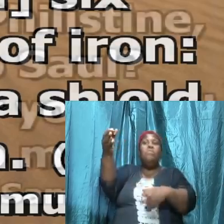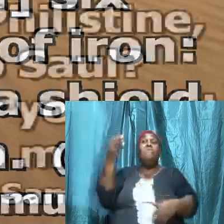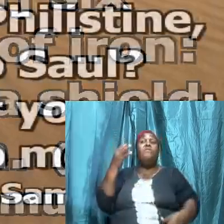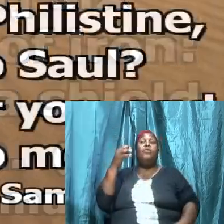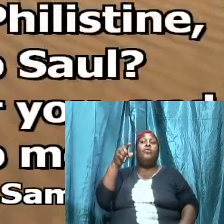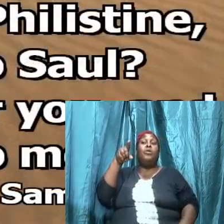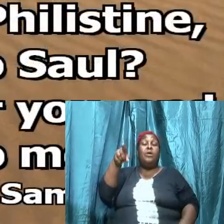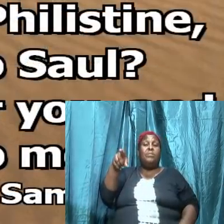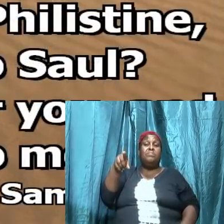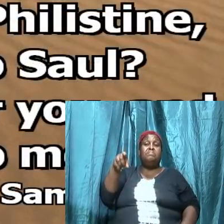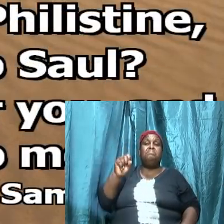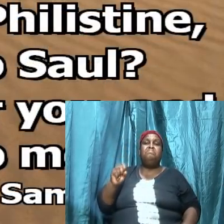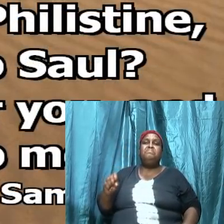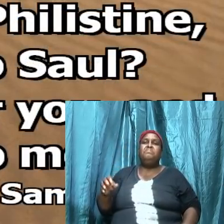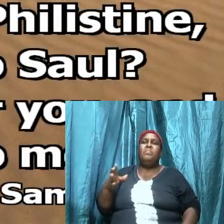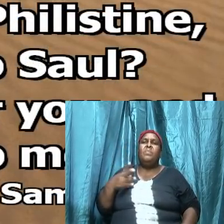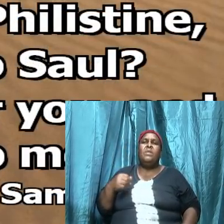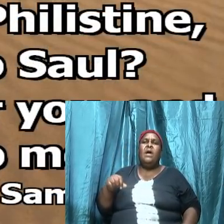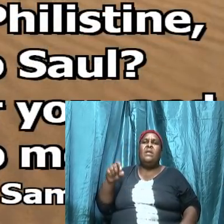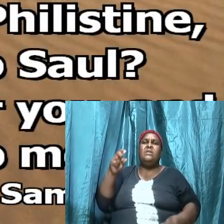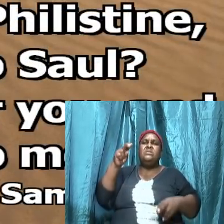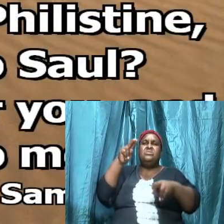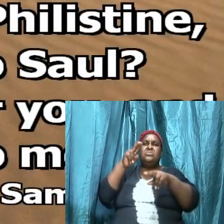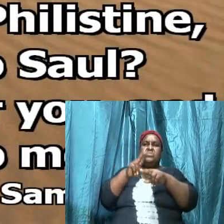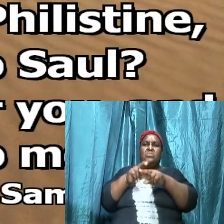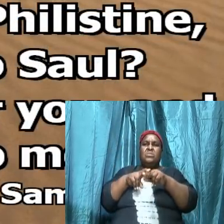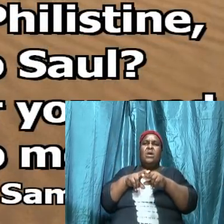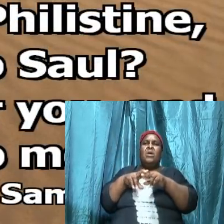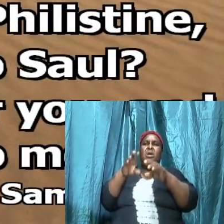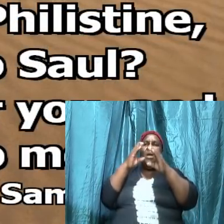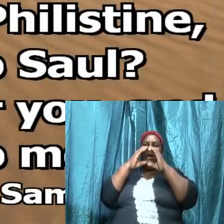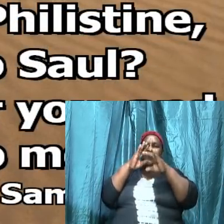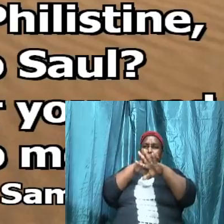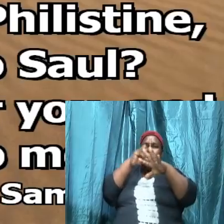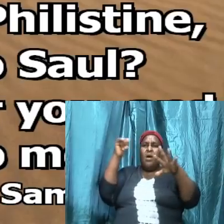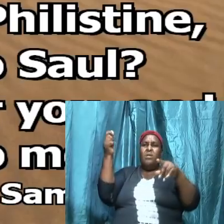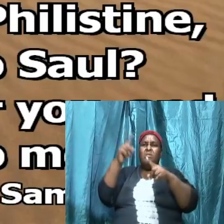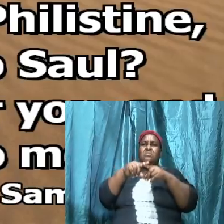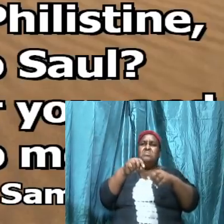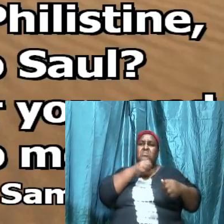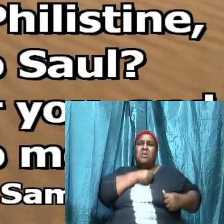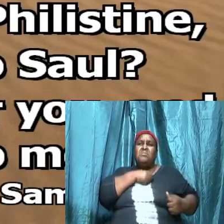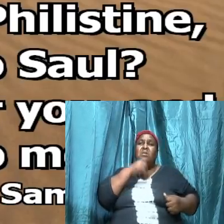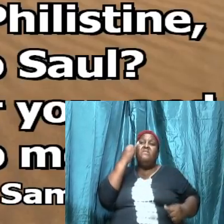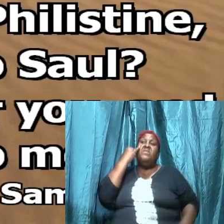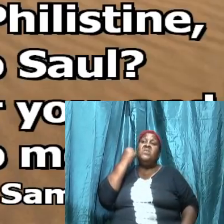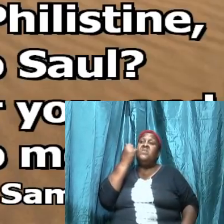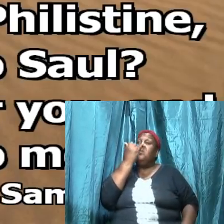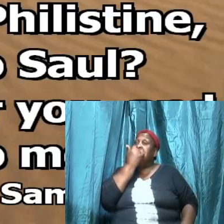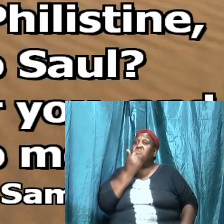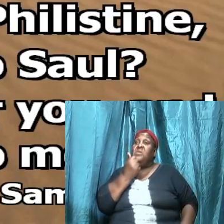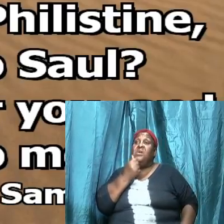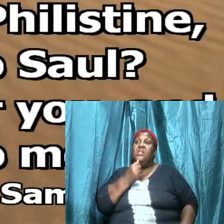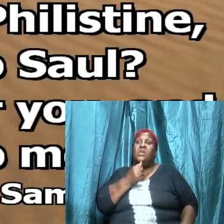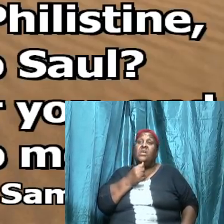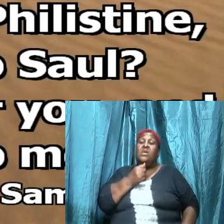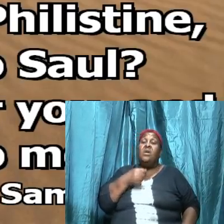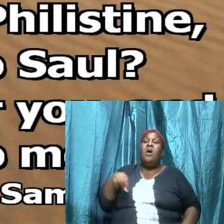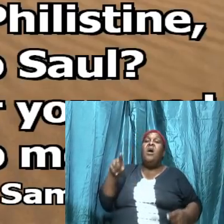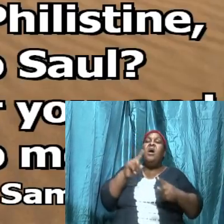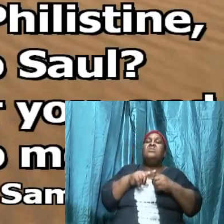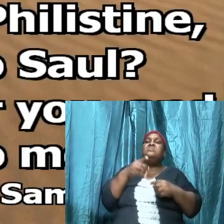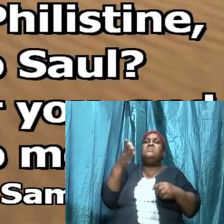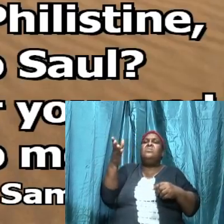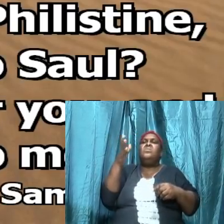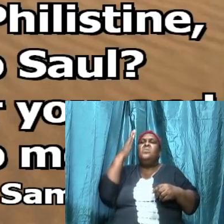went before him and he stood and cried unto the armies of Israel and said to them